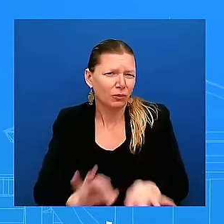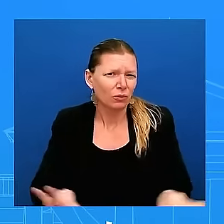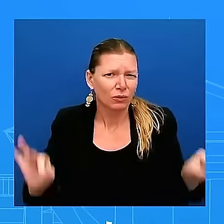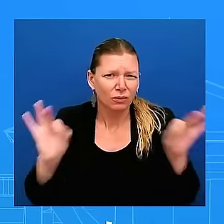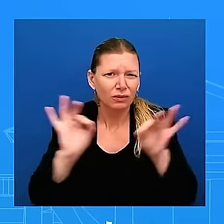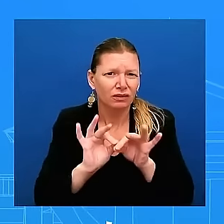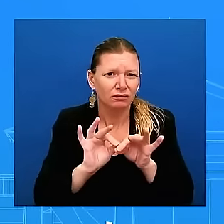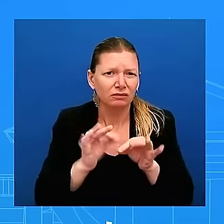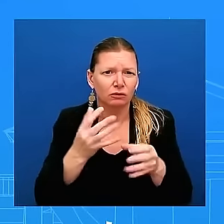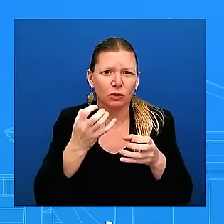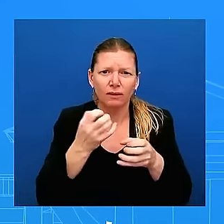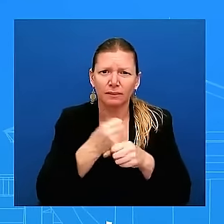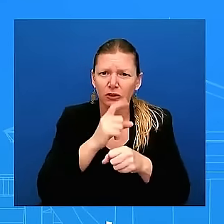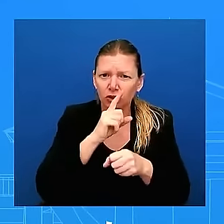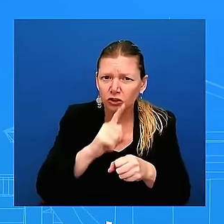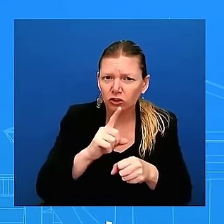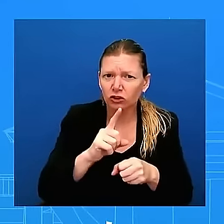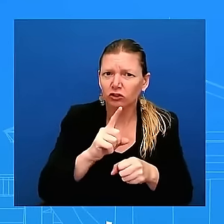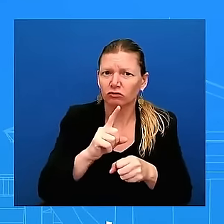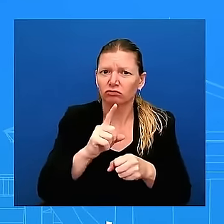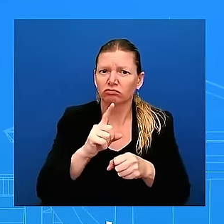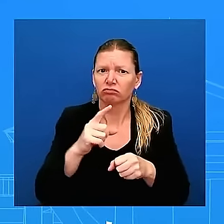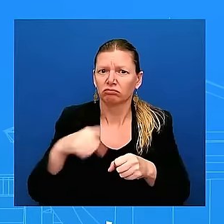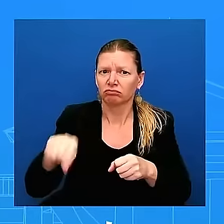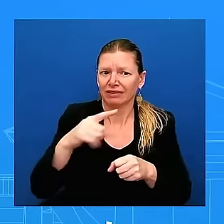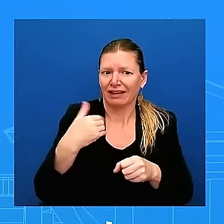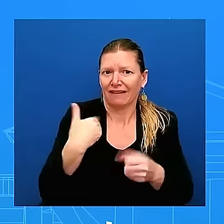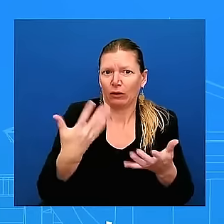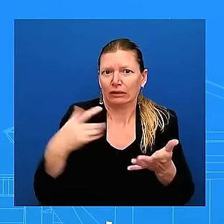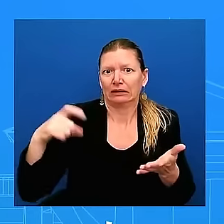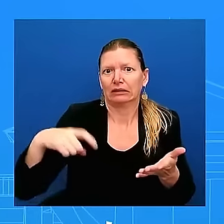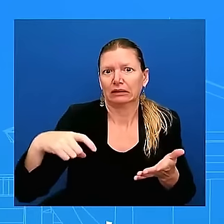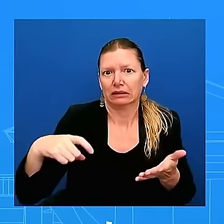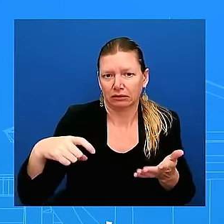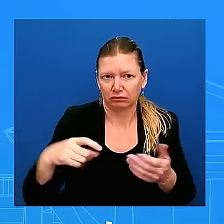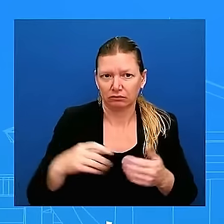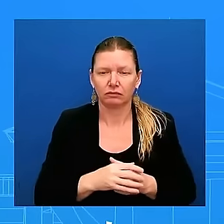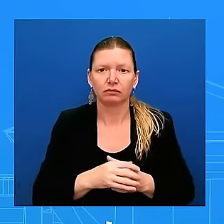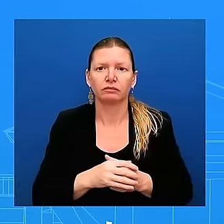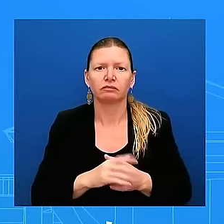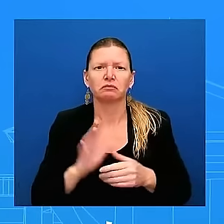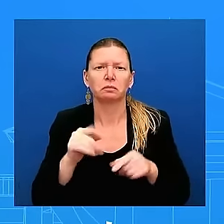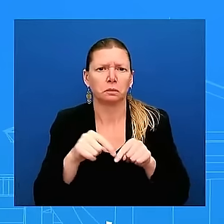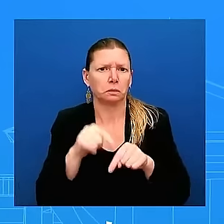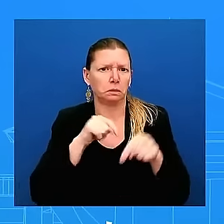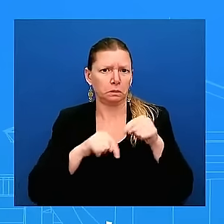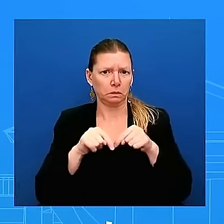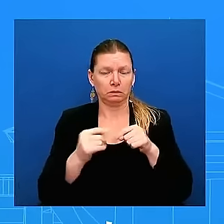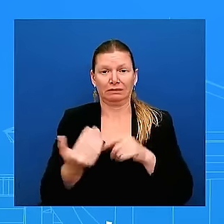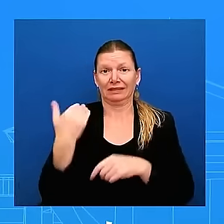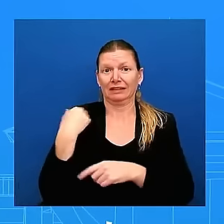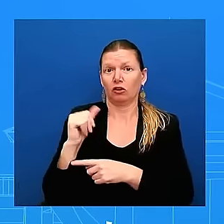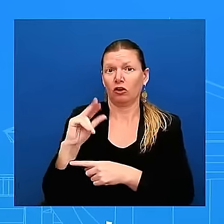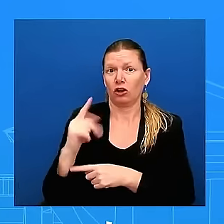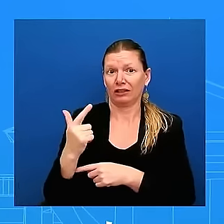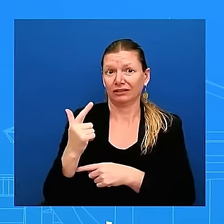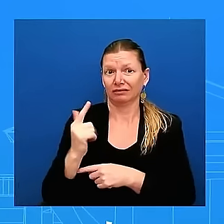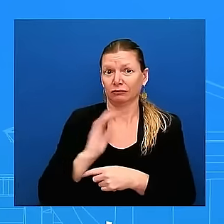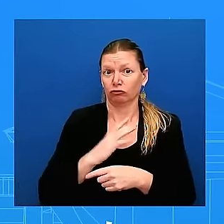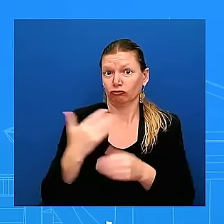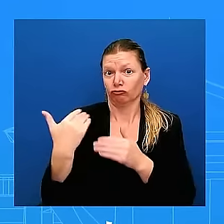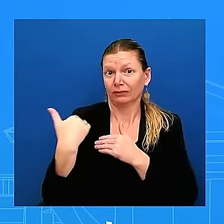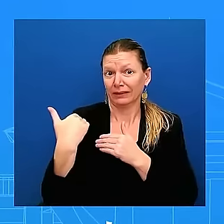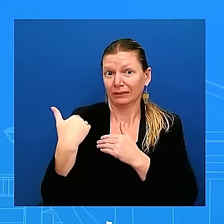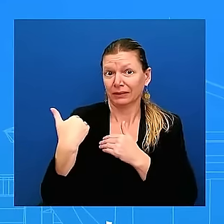sure that they have the resource for that and just to take a step back in August as part of our responsibility to plan for a possible short-term uh continuing